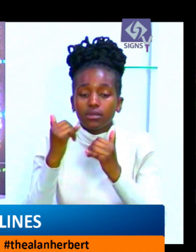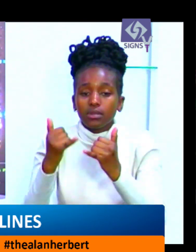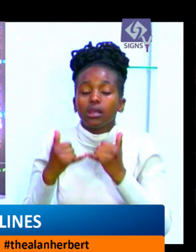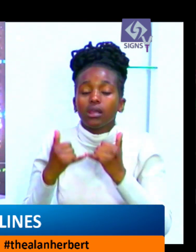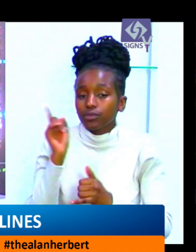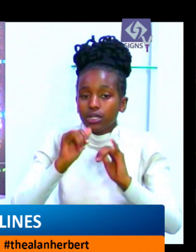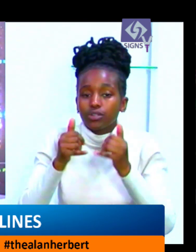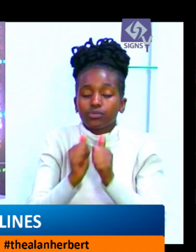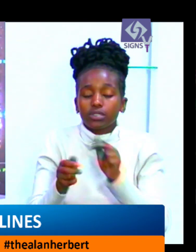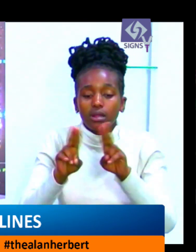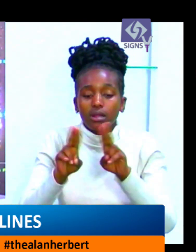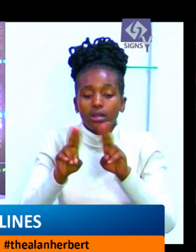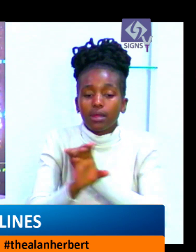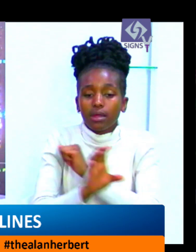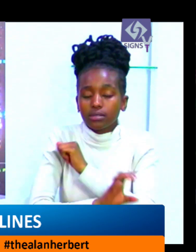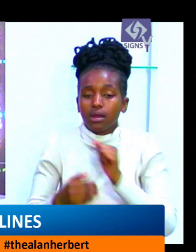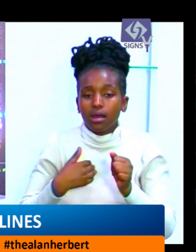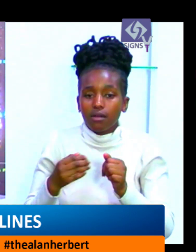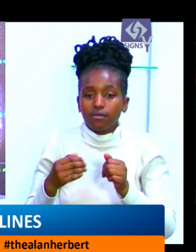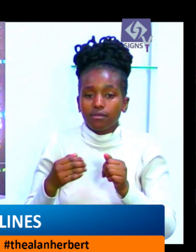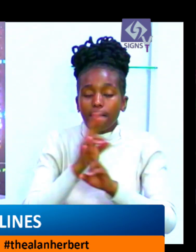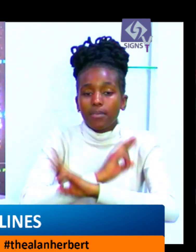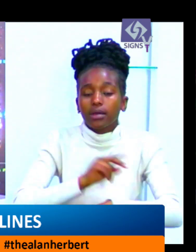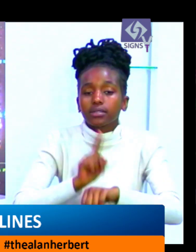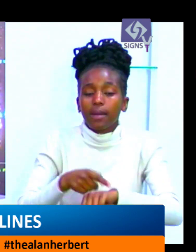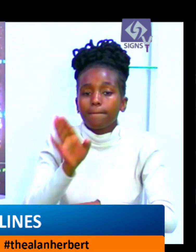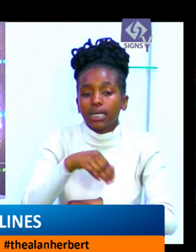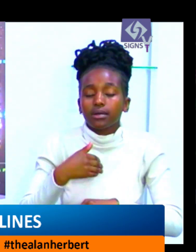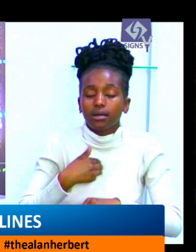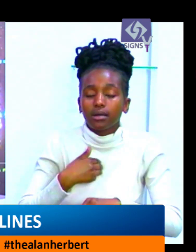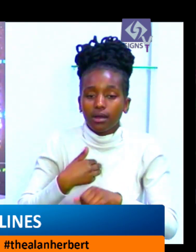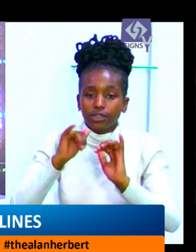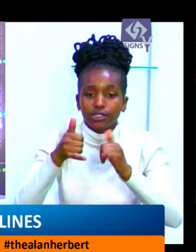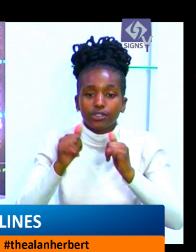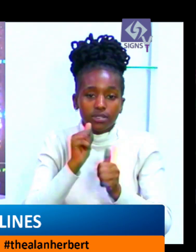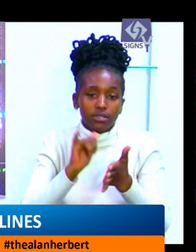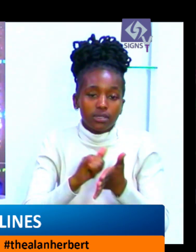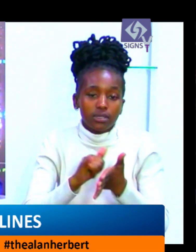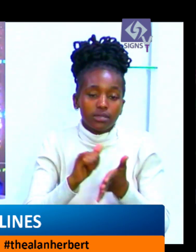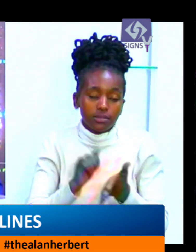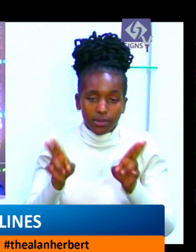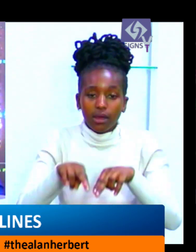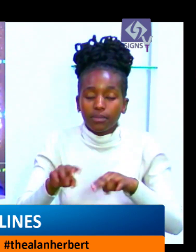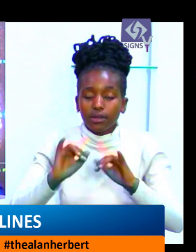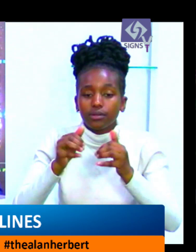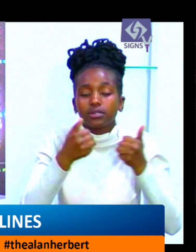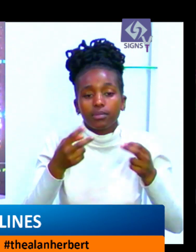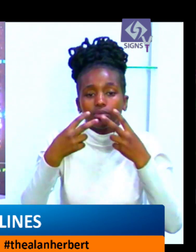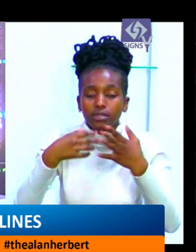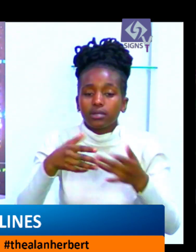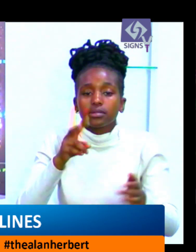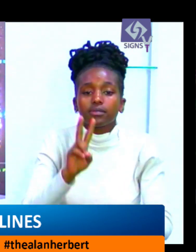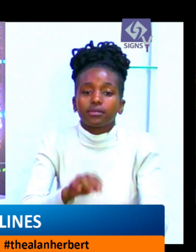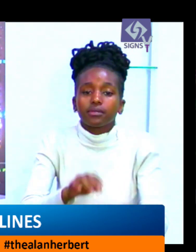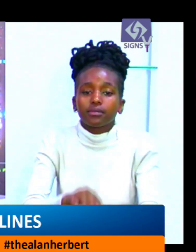funds that is the primary health care fund social health insurance fund and the emergency chronic and critical illness